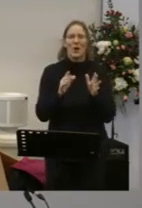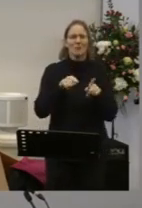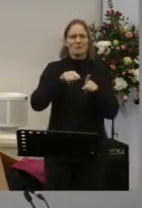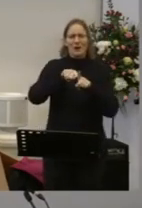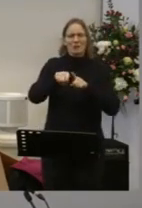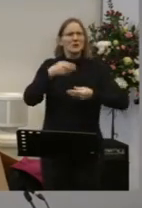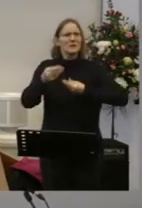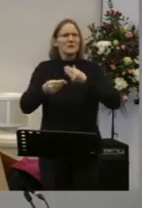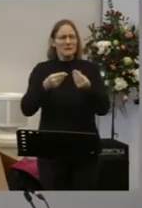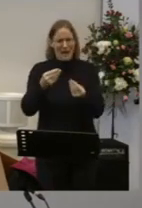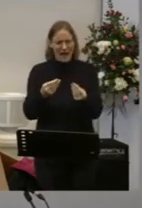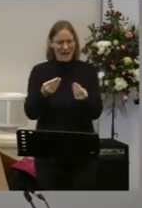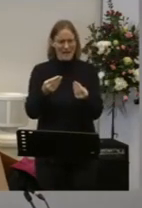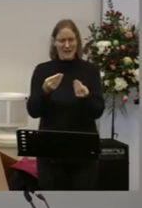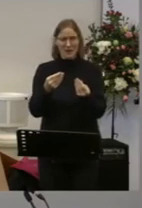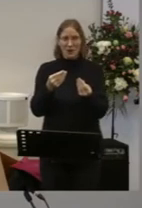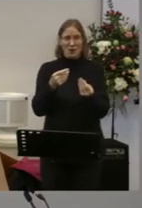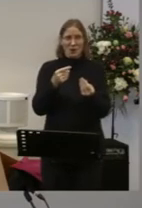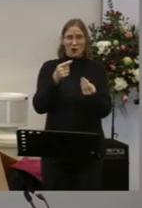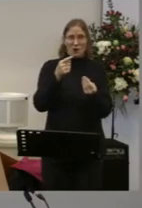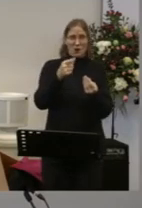Don't you want to get out there And show that to people?